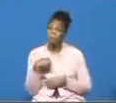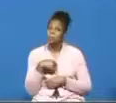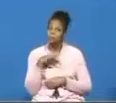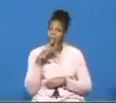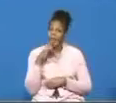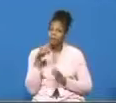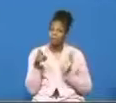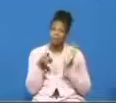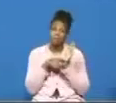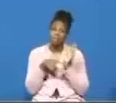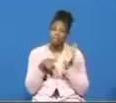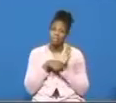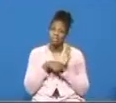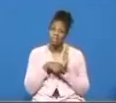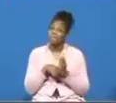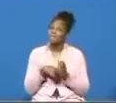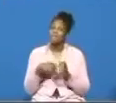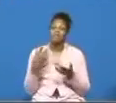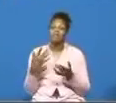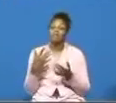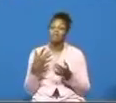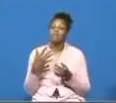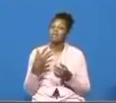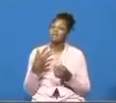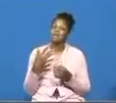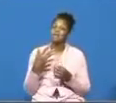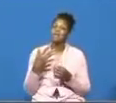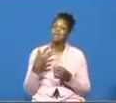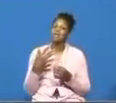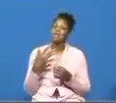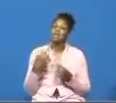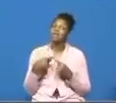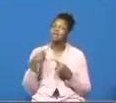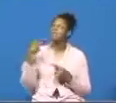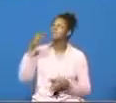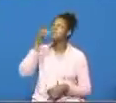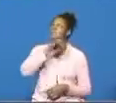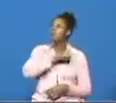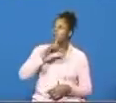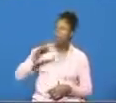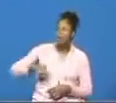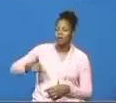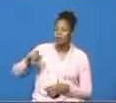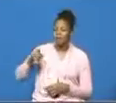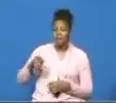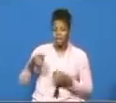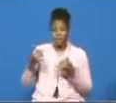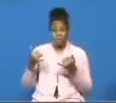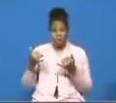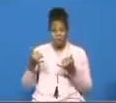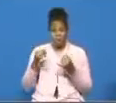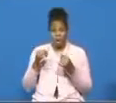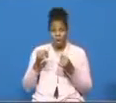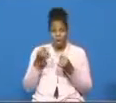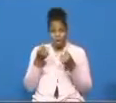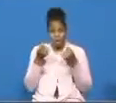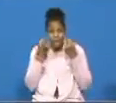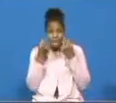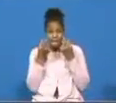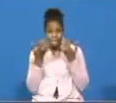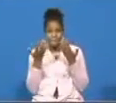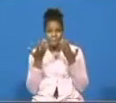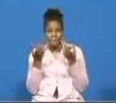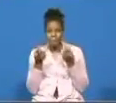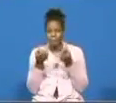spoken against the lord and against thee look what they're asking moses to do now they are saying